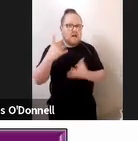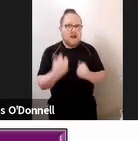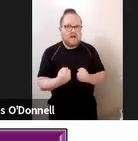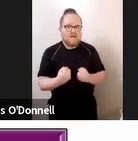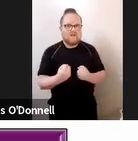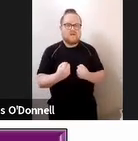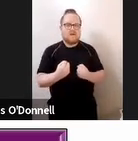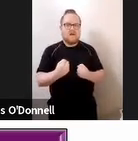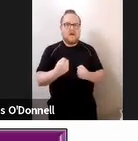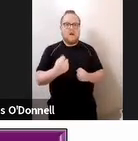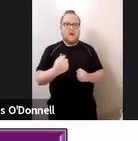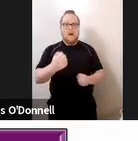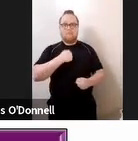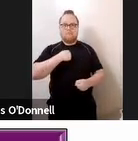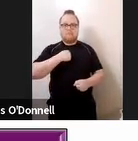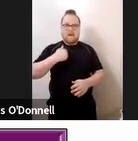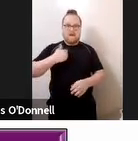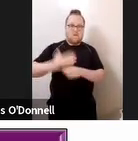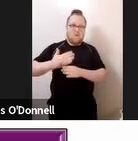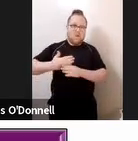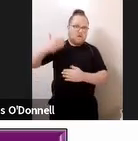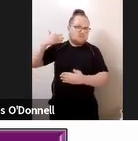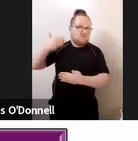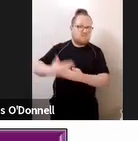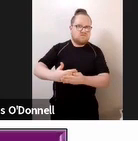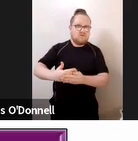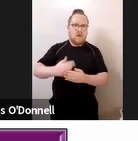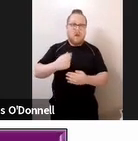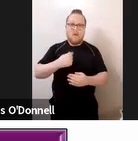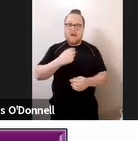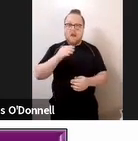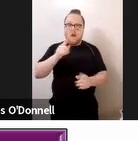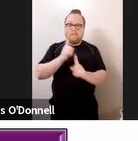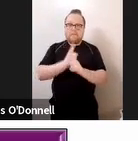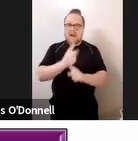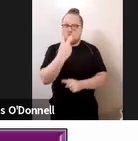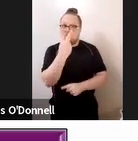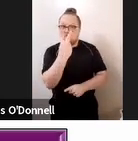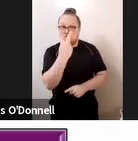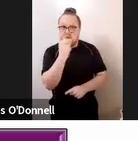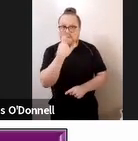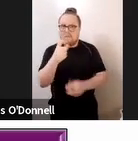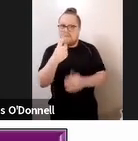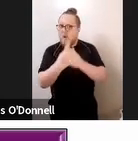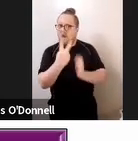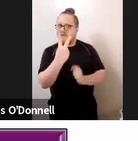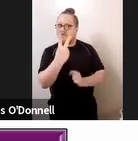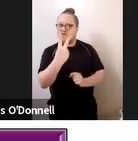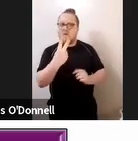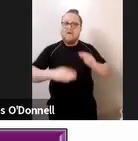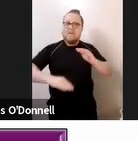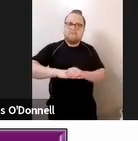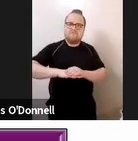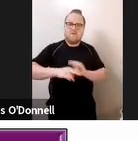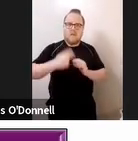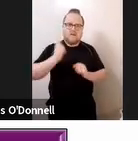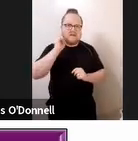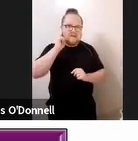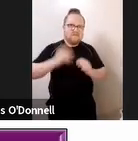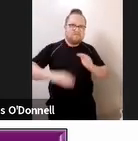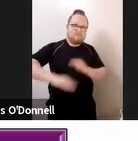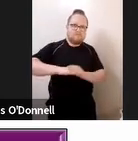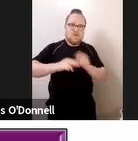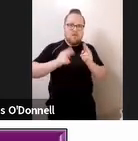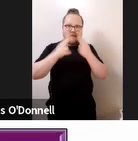who have been profoundly deaf and totally blind most people like we've seen in the characters we've just been talking about have